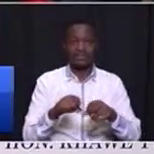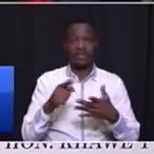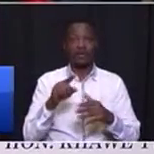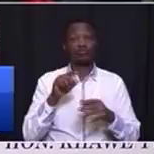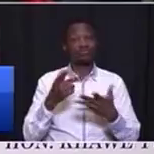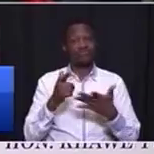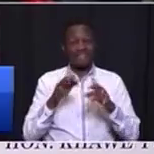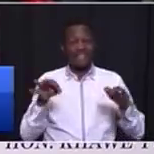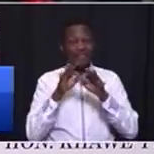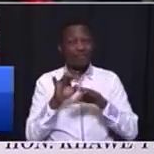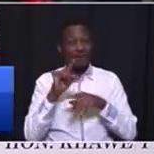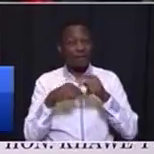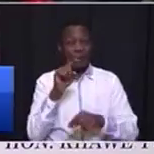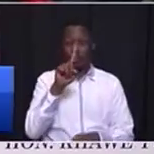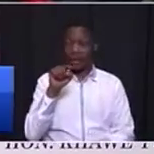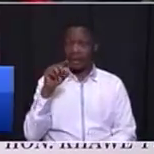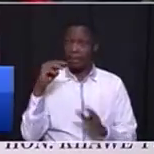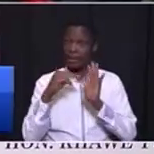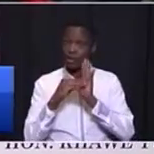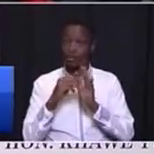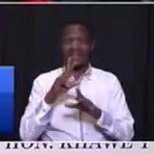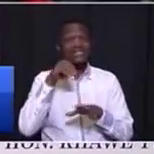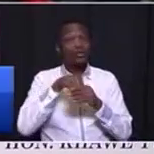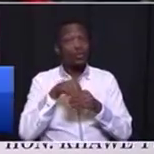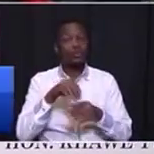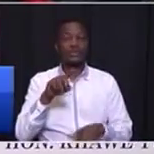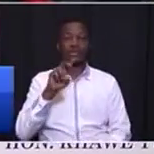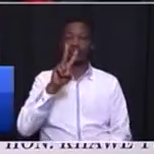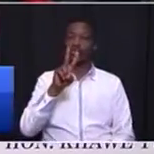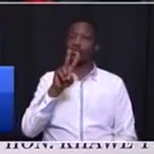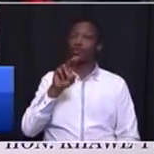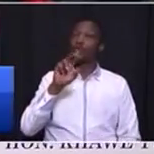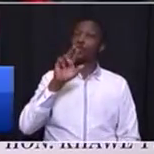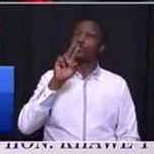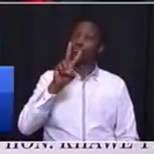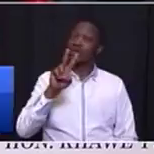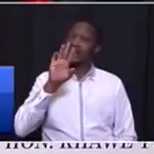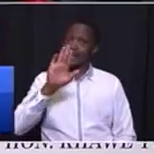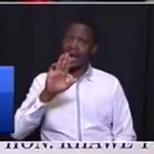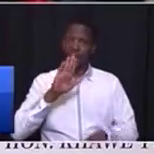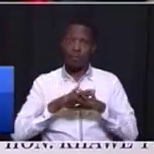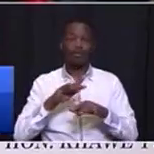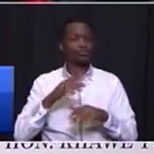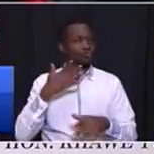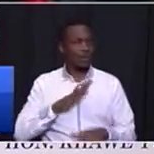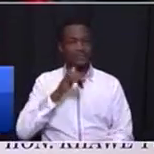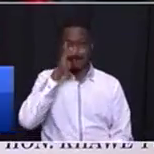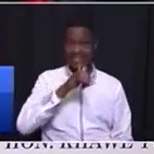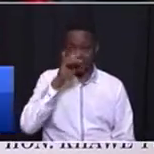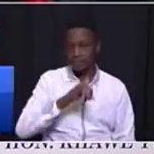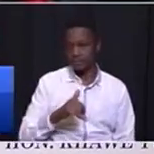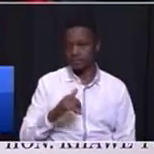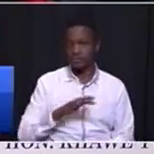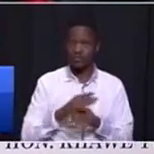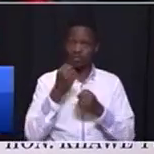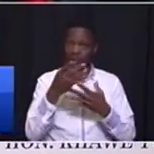This includes the arrest of 229 most wanted criminals. I gave General Mawela a target of